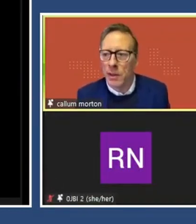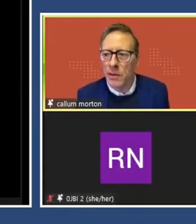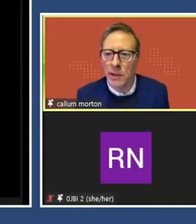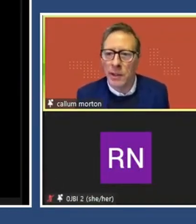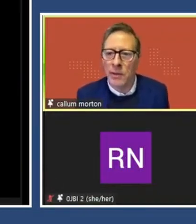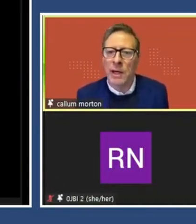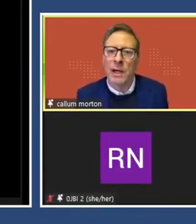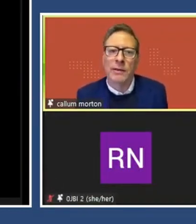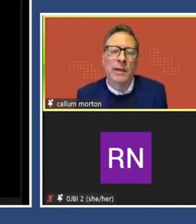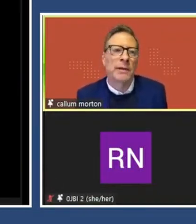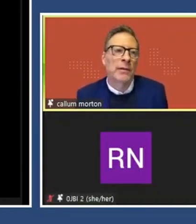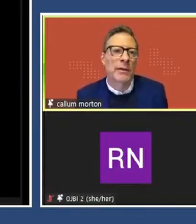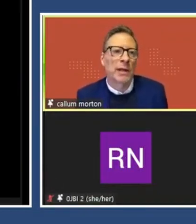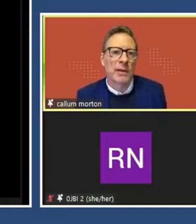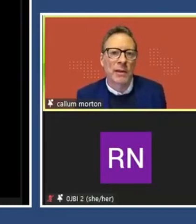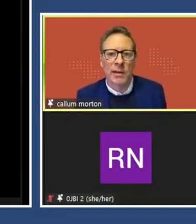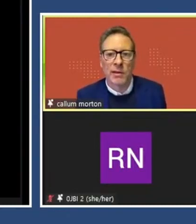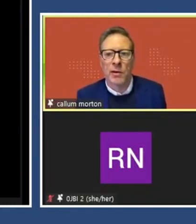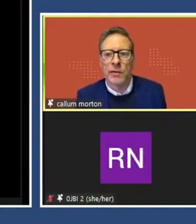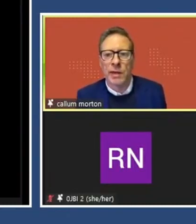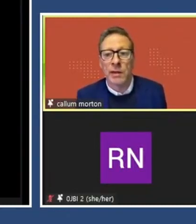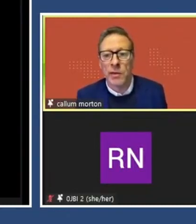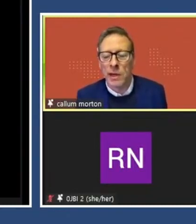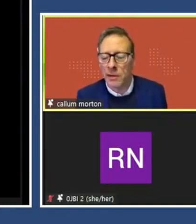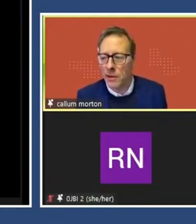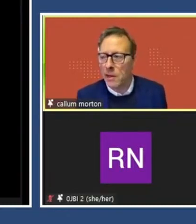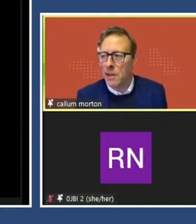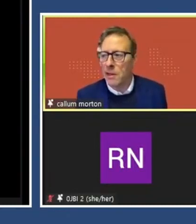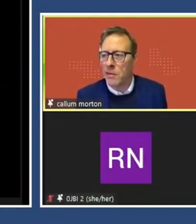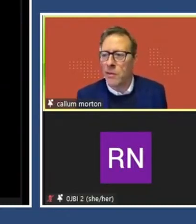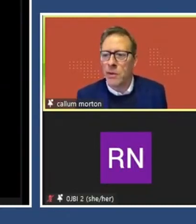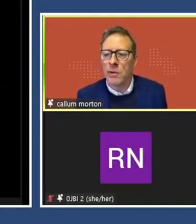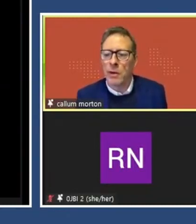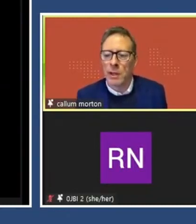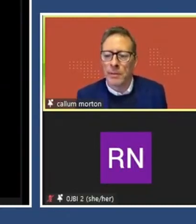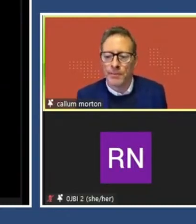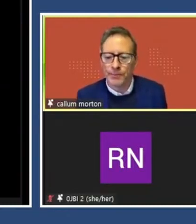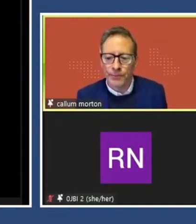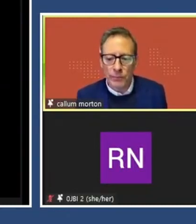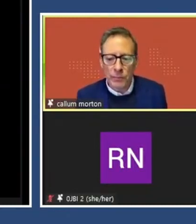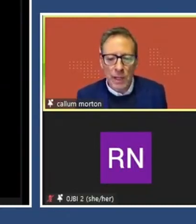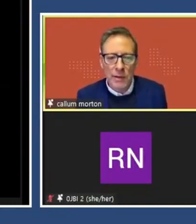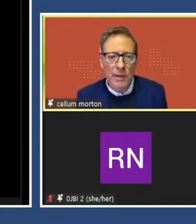imagines it. It's certainly not art in the sort of classic sense of the individual artists in the studio.